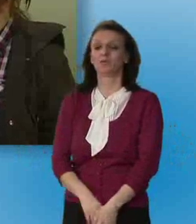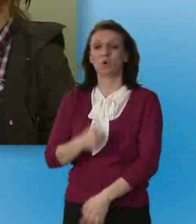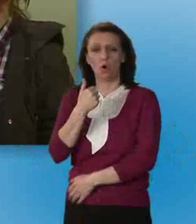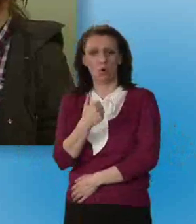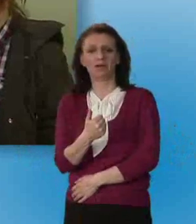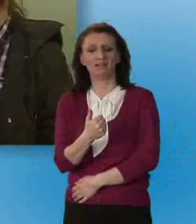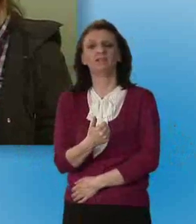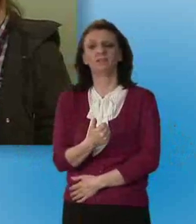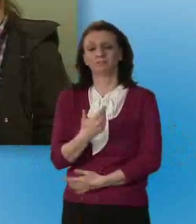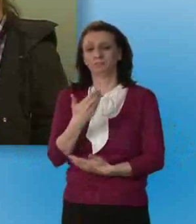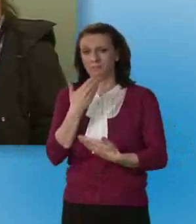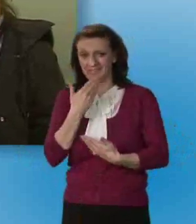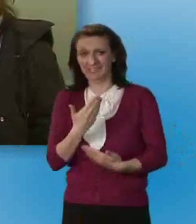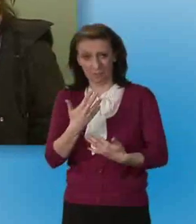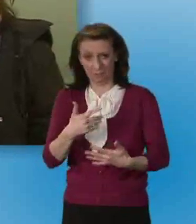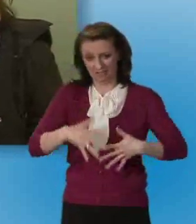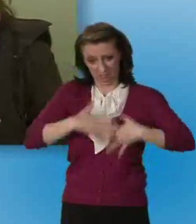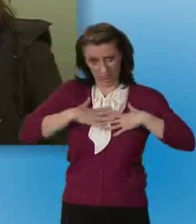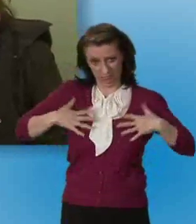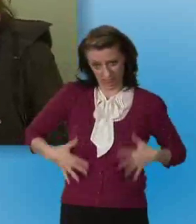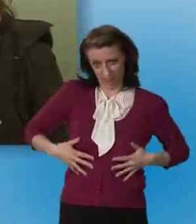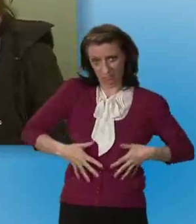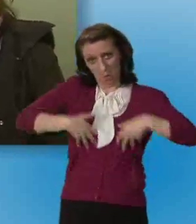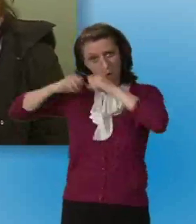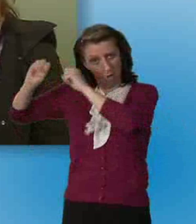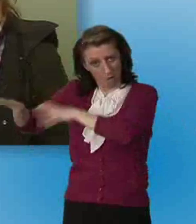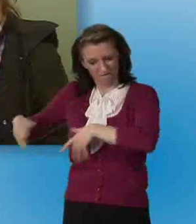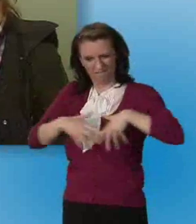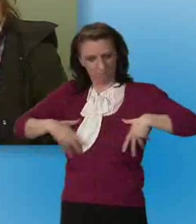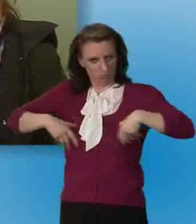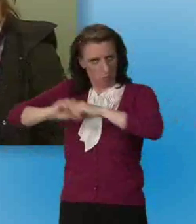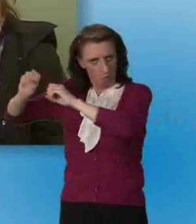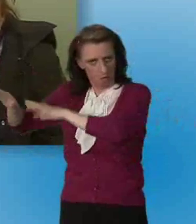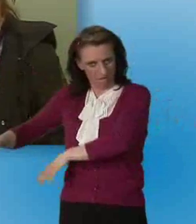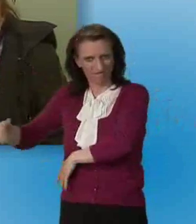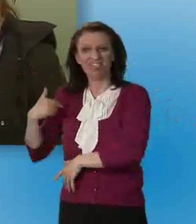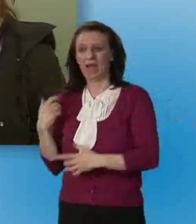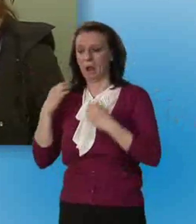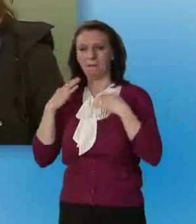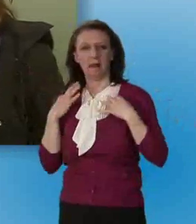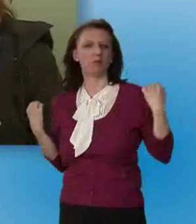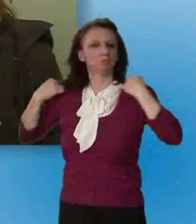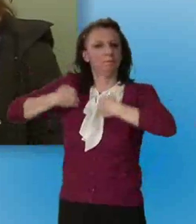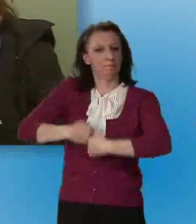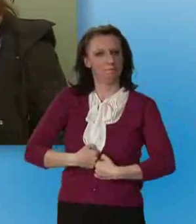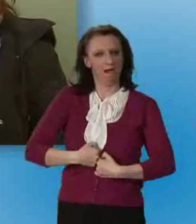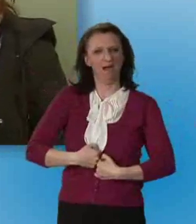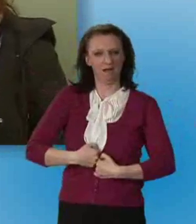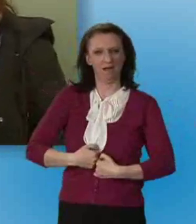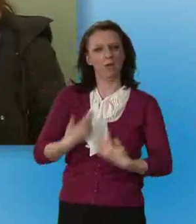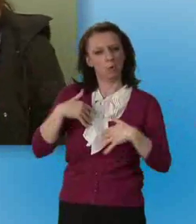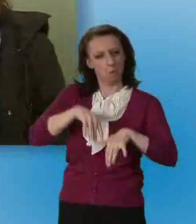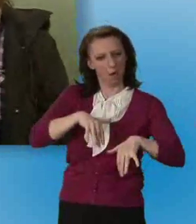Okay Sandra would you like to just undress to the waist for me and then if you put your blouse back around yourself wait in the cubicle have a seat I'll be back for you in a minute.